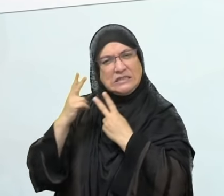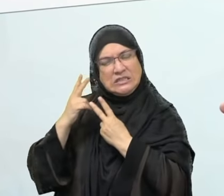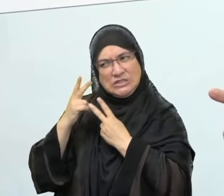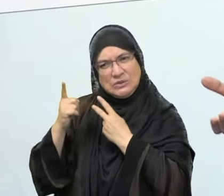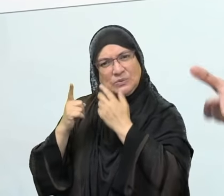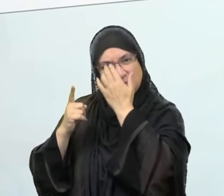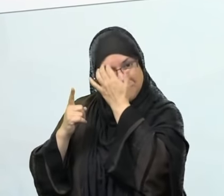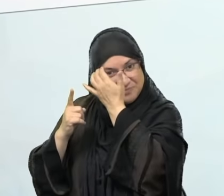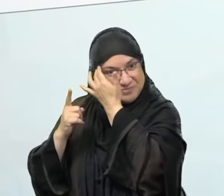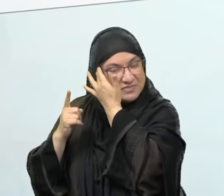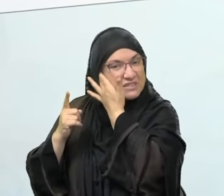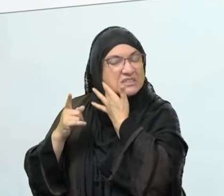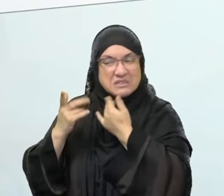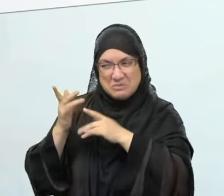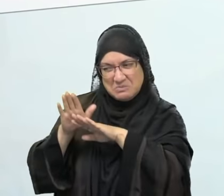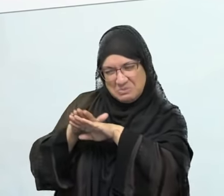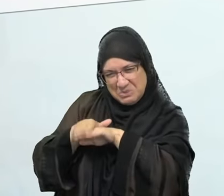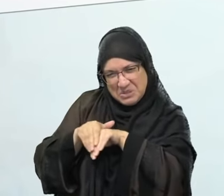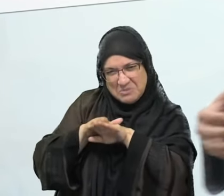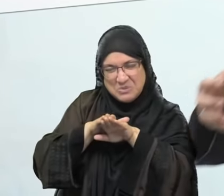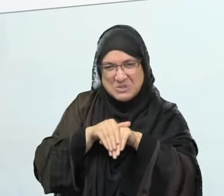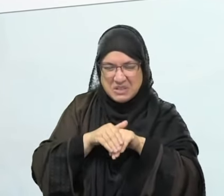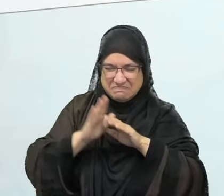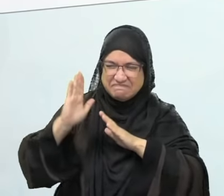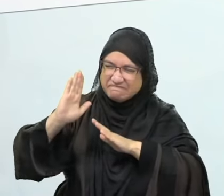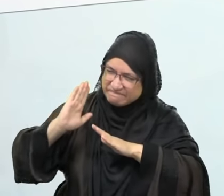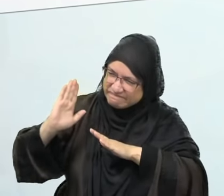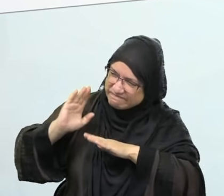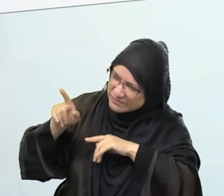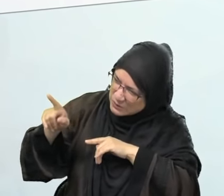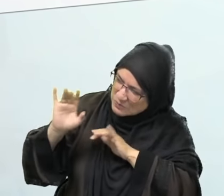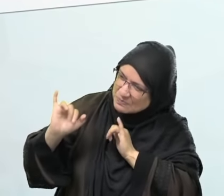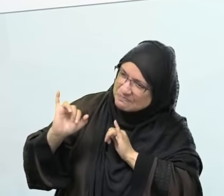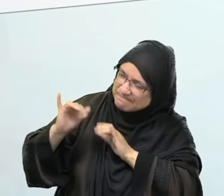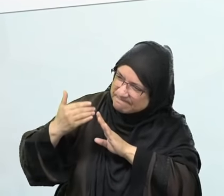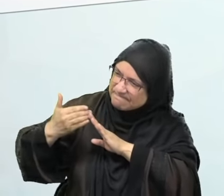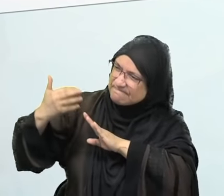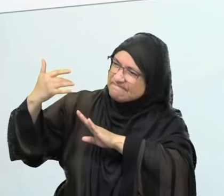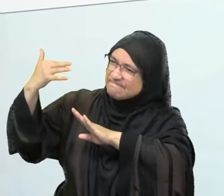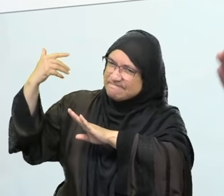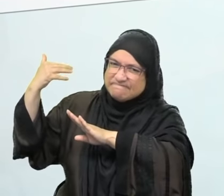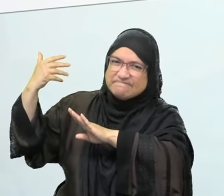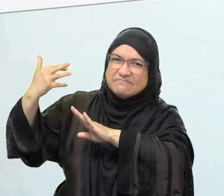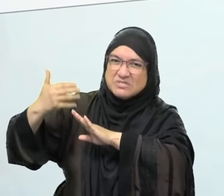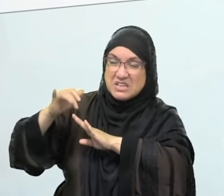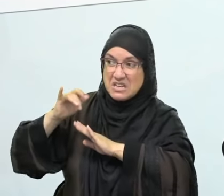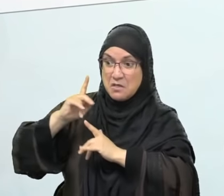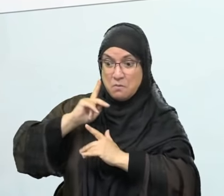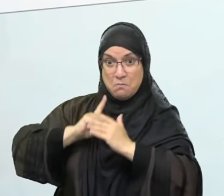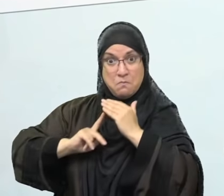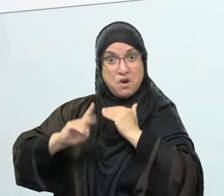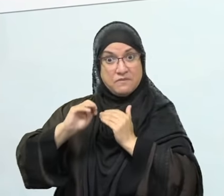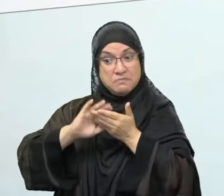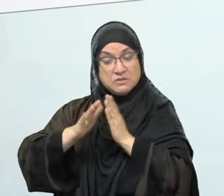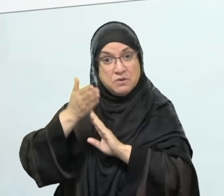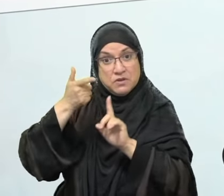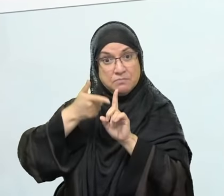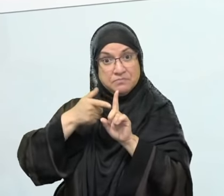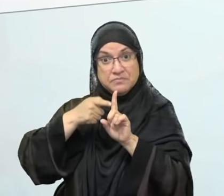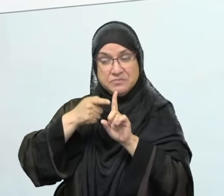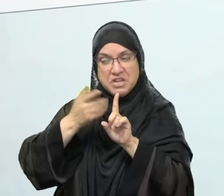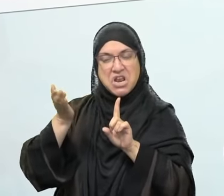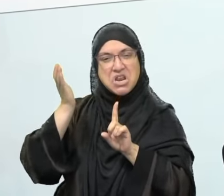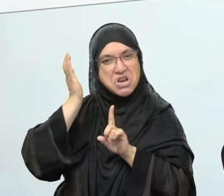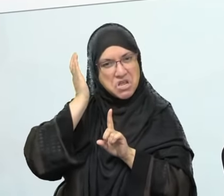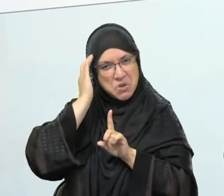Medina, right? There were hypocrites there. The Prophet sallallahu alayhi wa knew what was happening around him. Allah, you know, divinely guides him when to